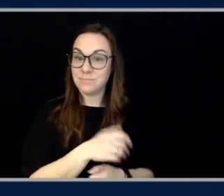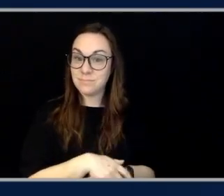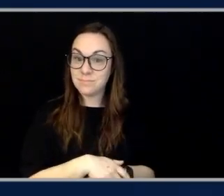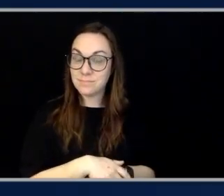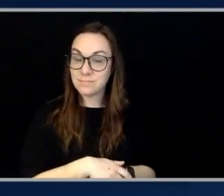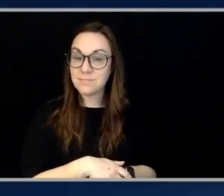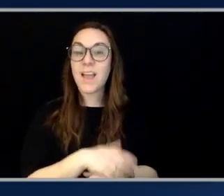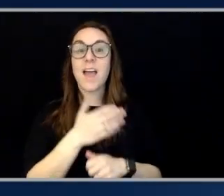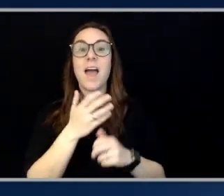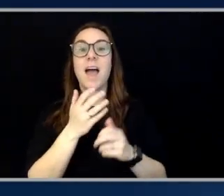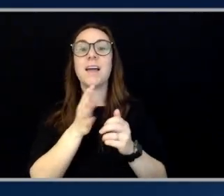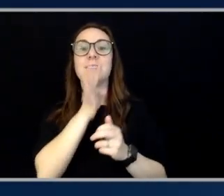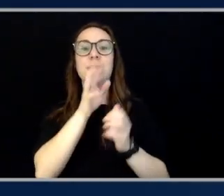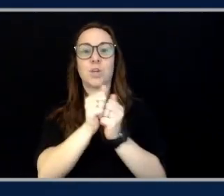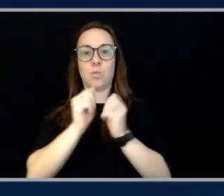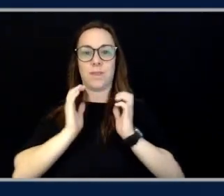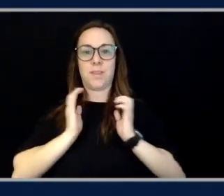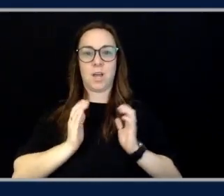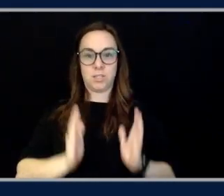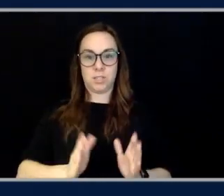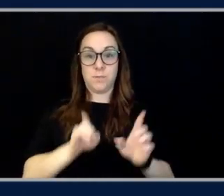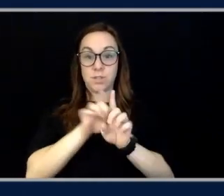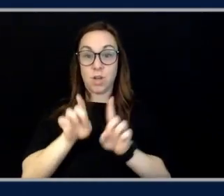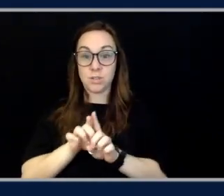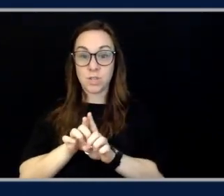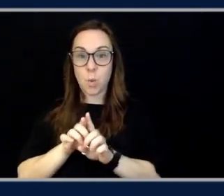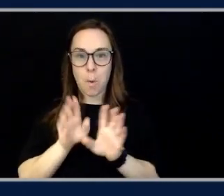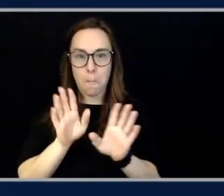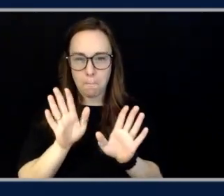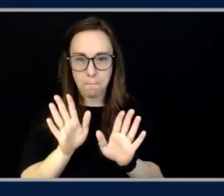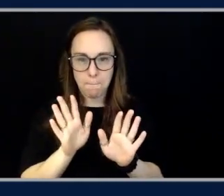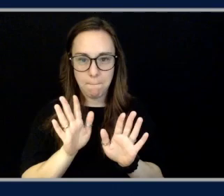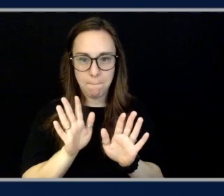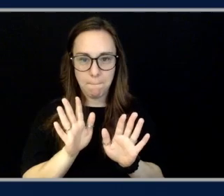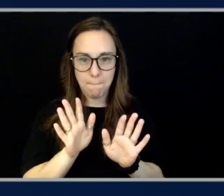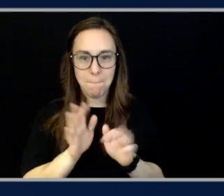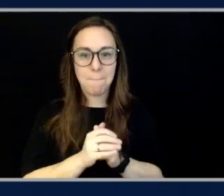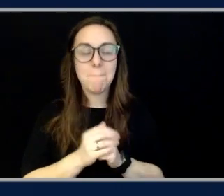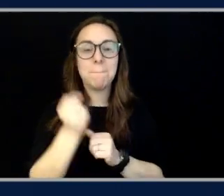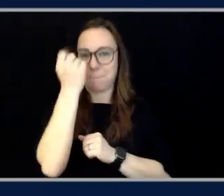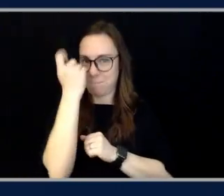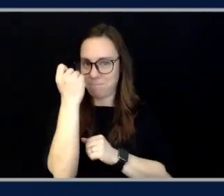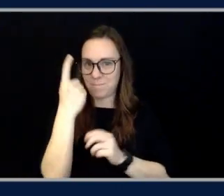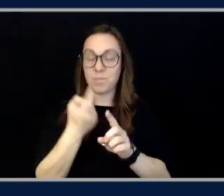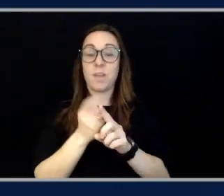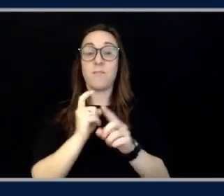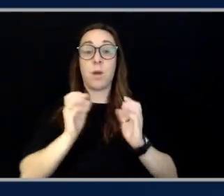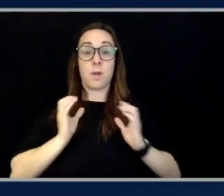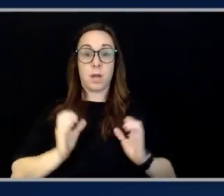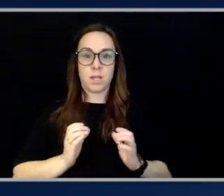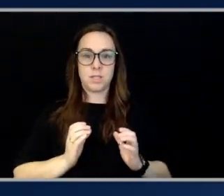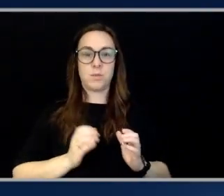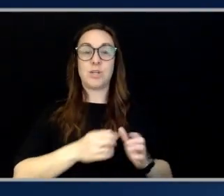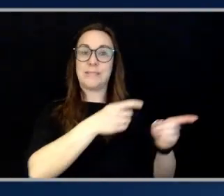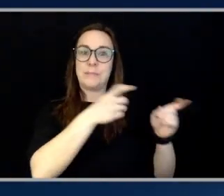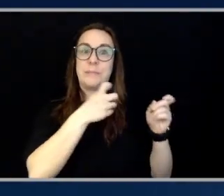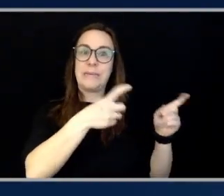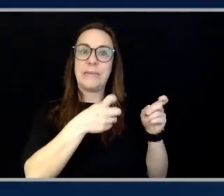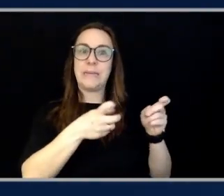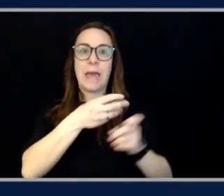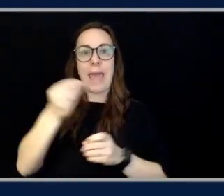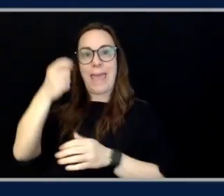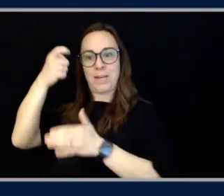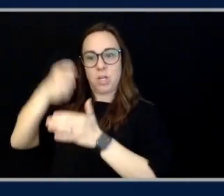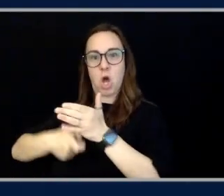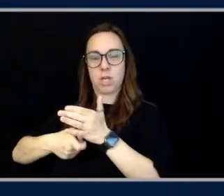customers, we also, we also understood from customers that speed and cost were really important. And that's why these models